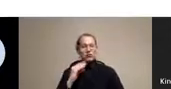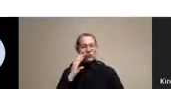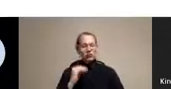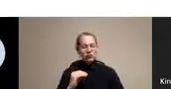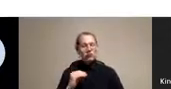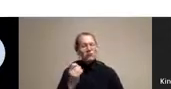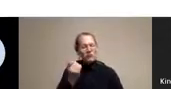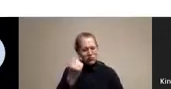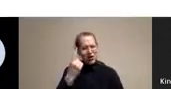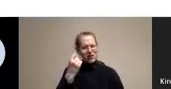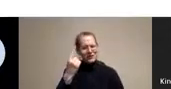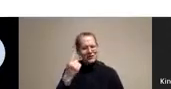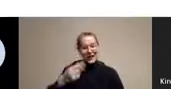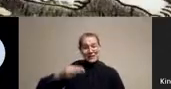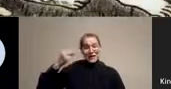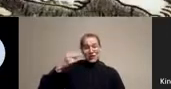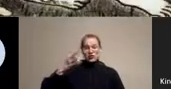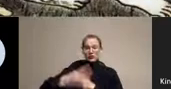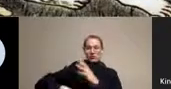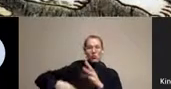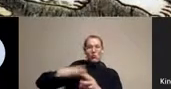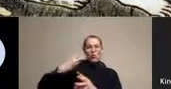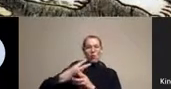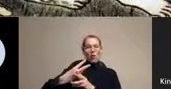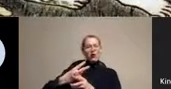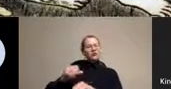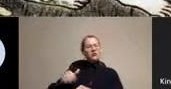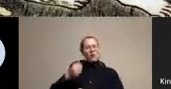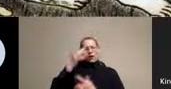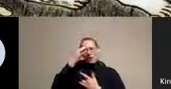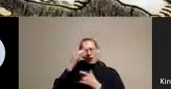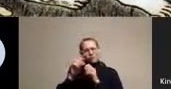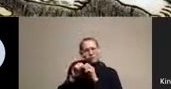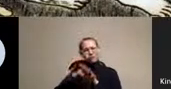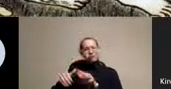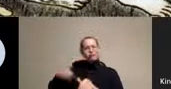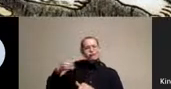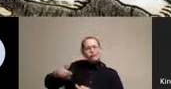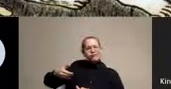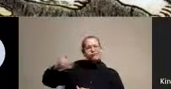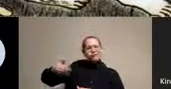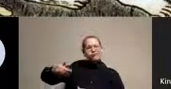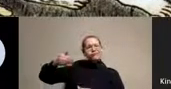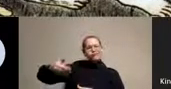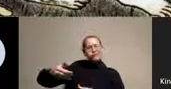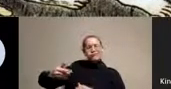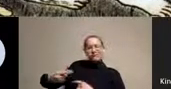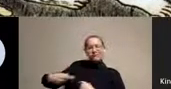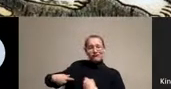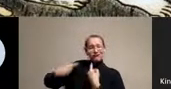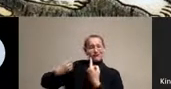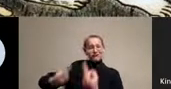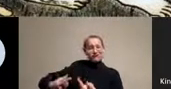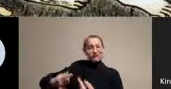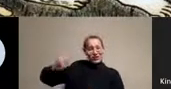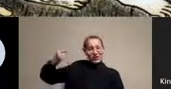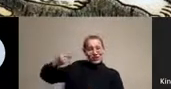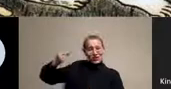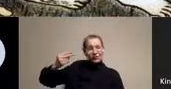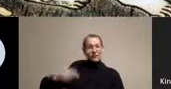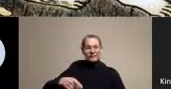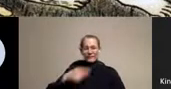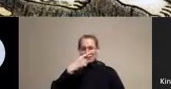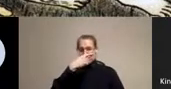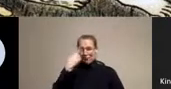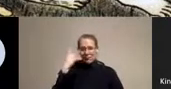pandemics in the world. This is a picture from the Middle Ages in Europe where the Black Plague killed about a third of all people in Europe at the